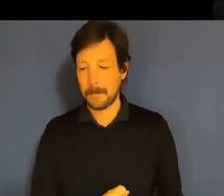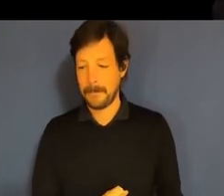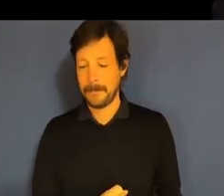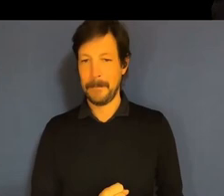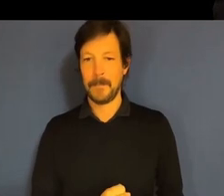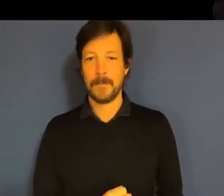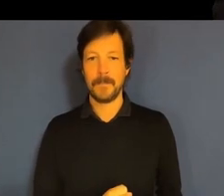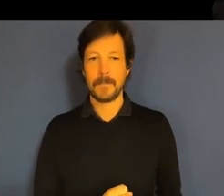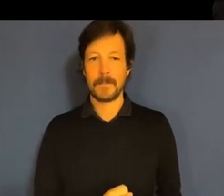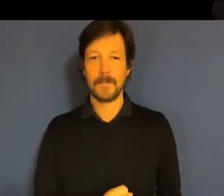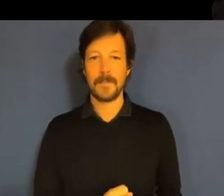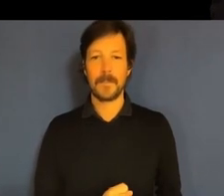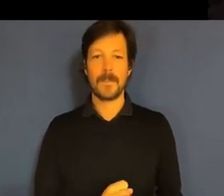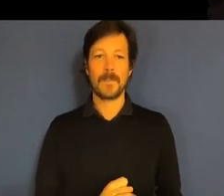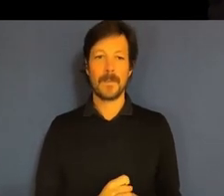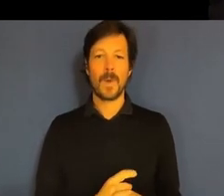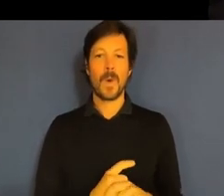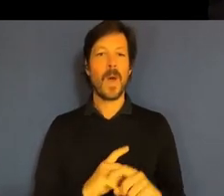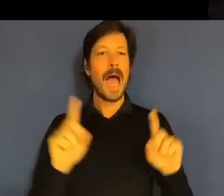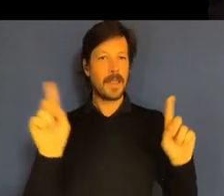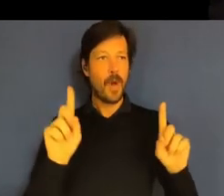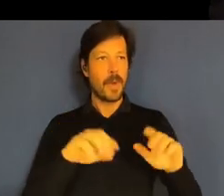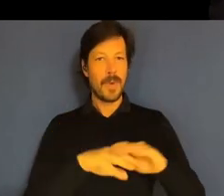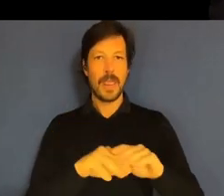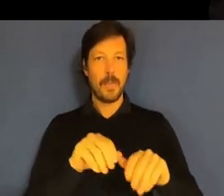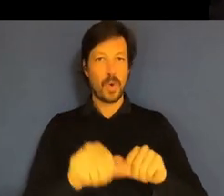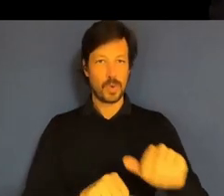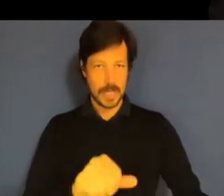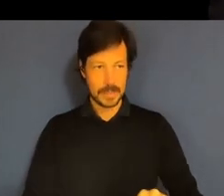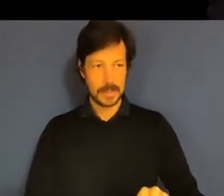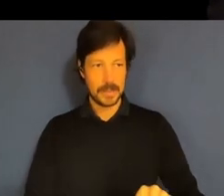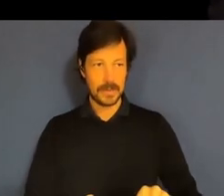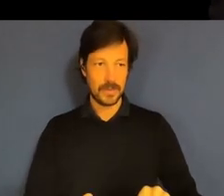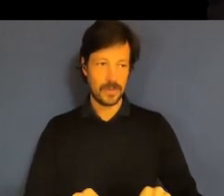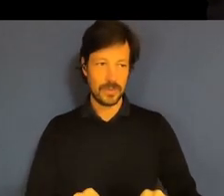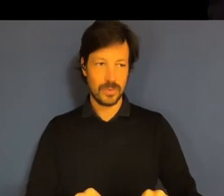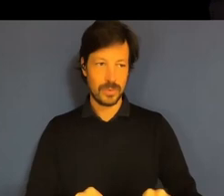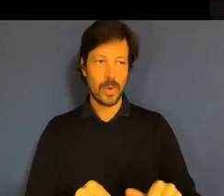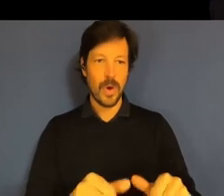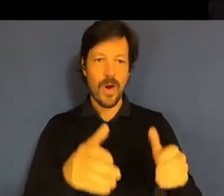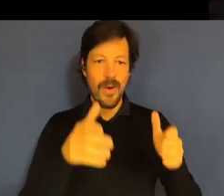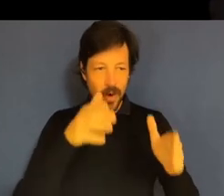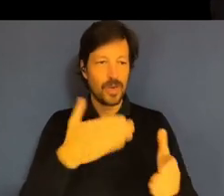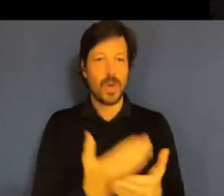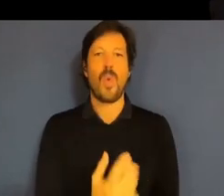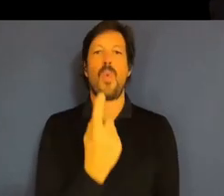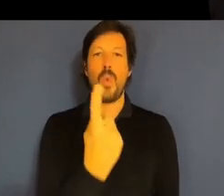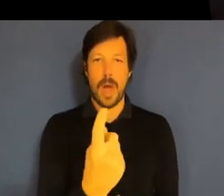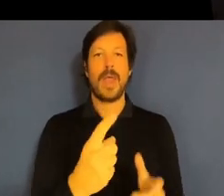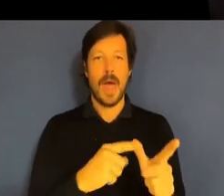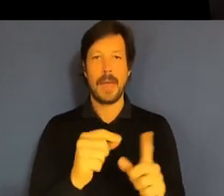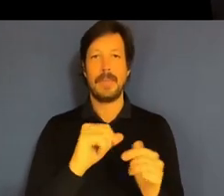are in the process of really, in a way, focused on one APS. That's where we're going.